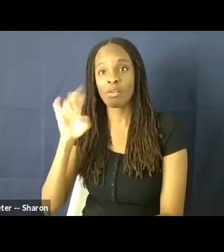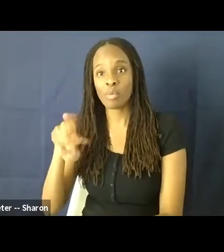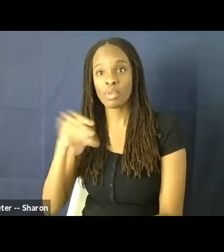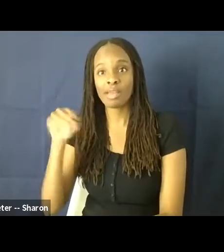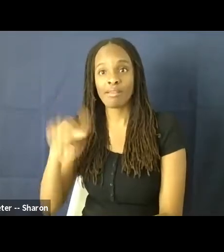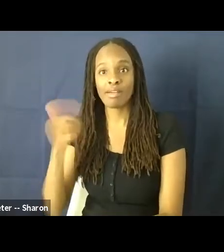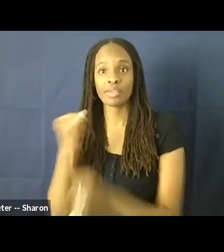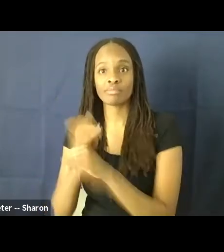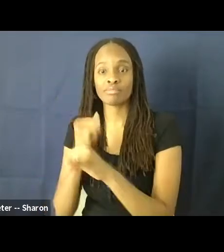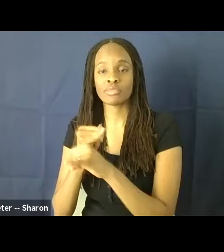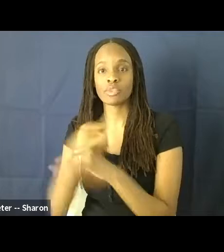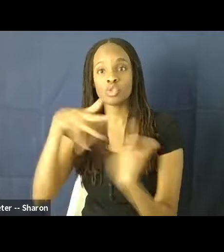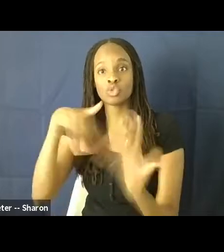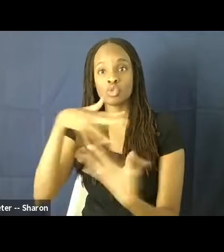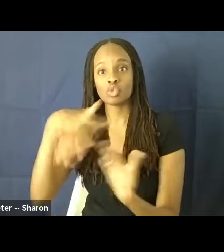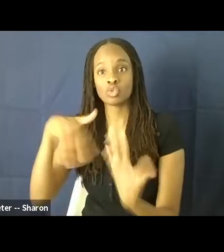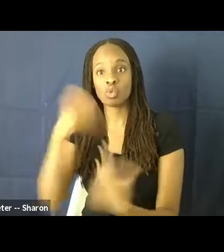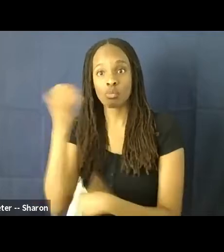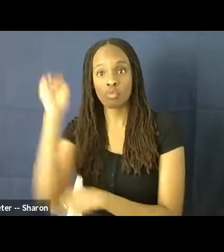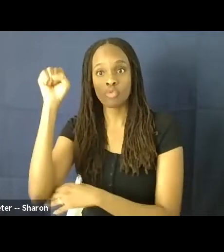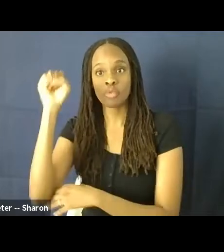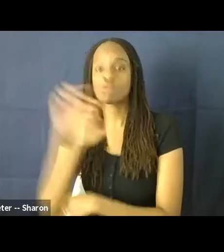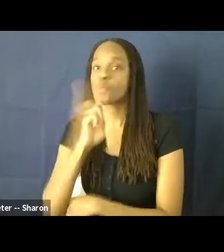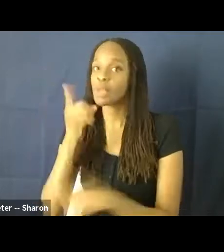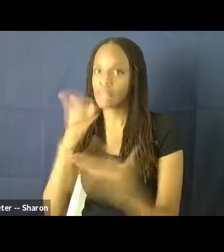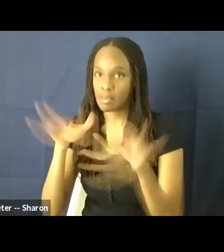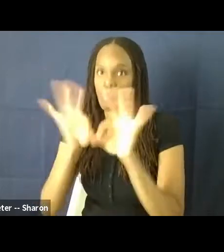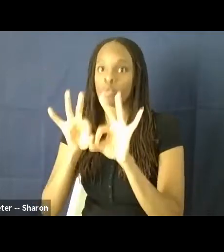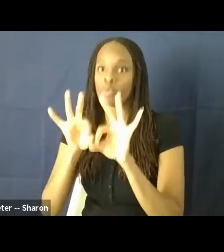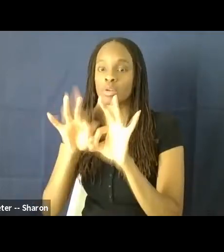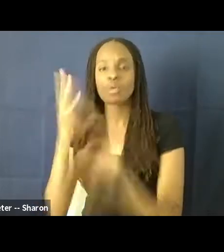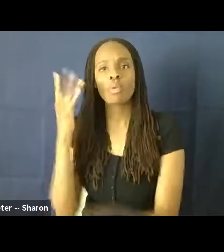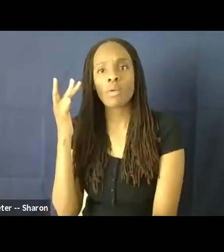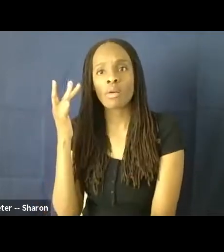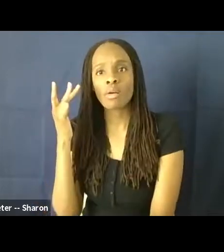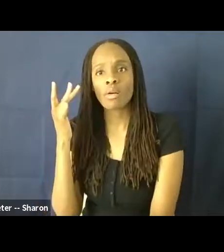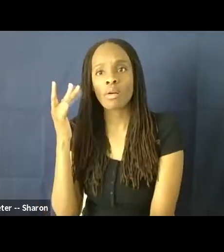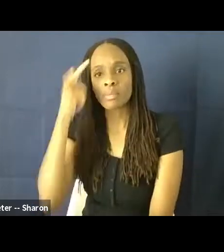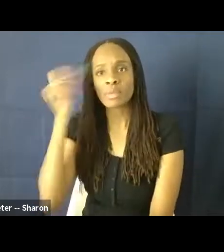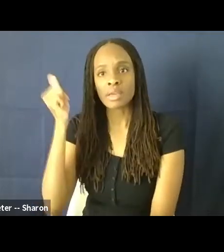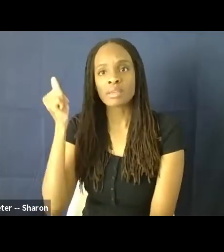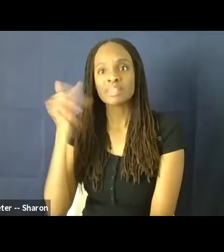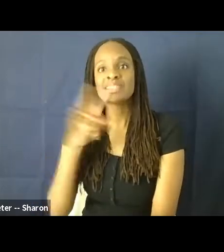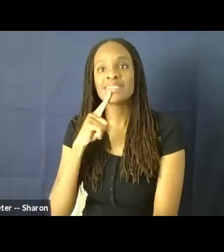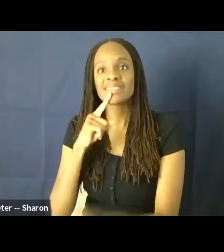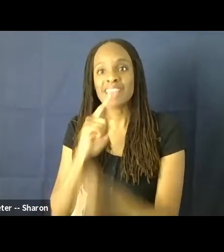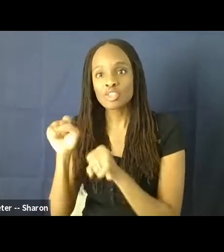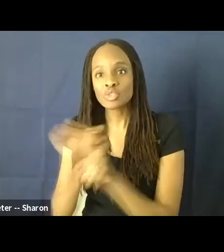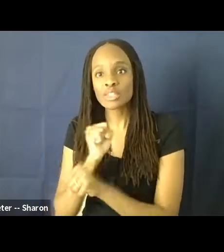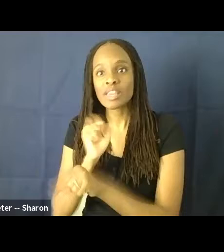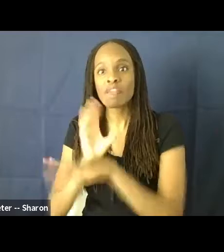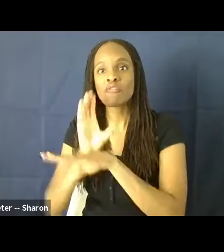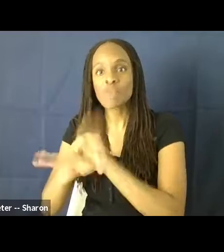So social movements are really important because it is actually forcing change